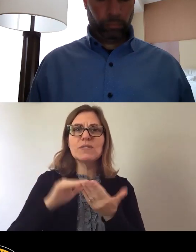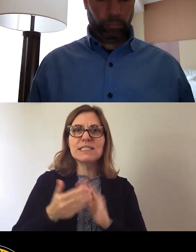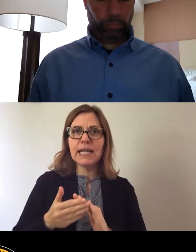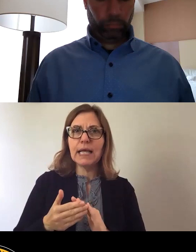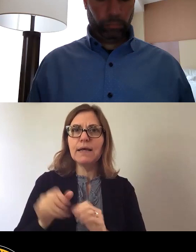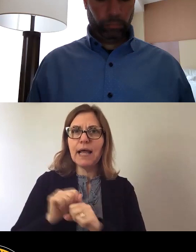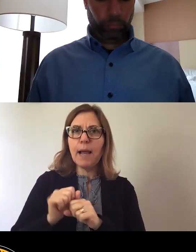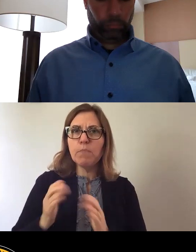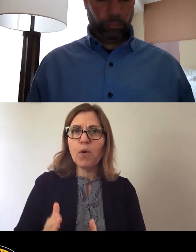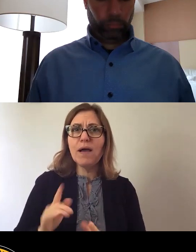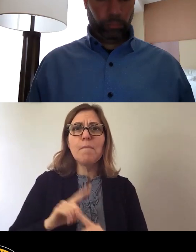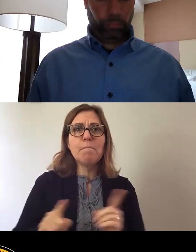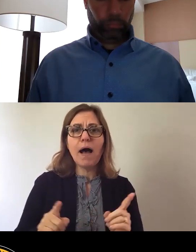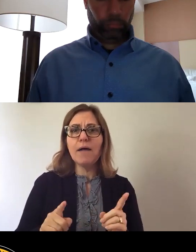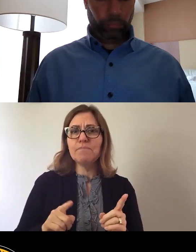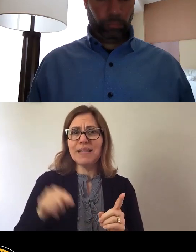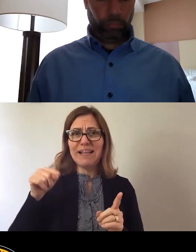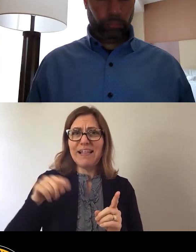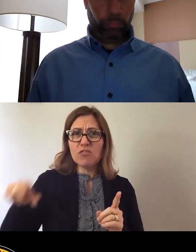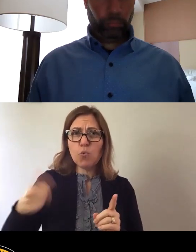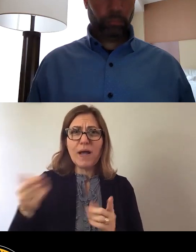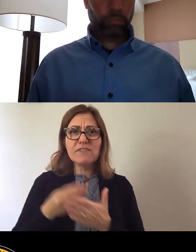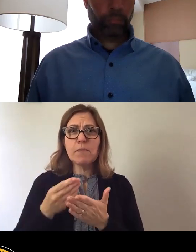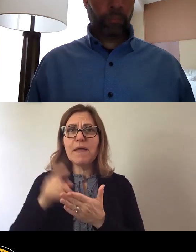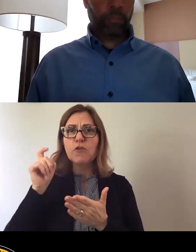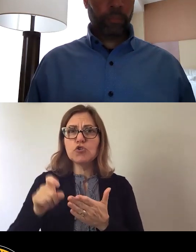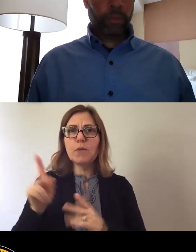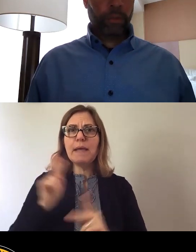we should have a people-centered process on how to spend them. Thank you.